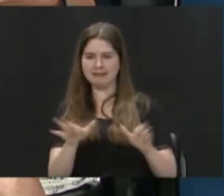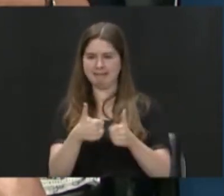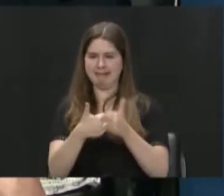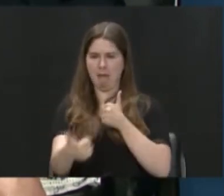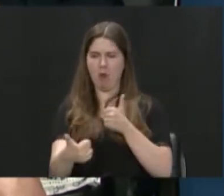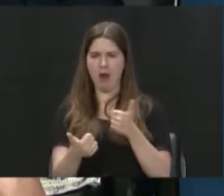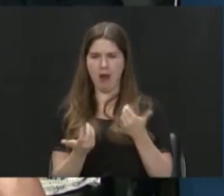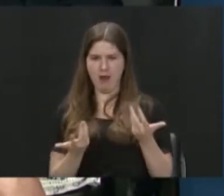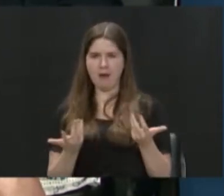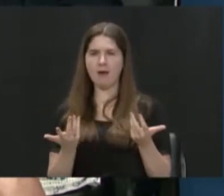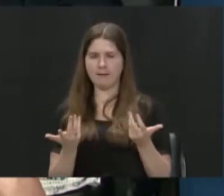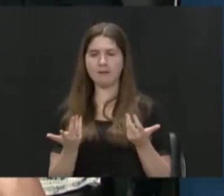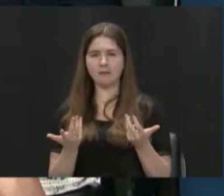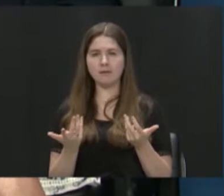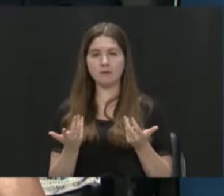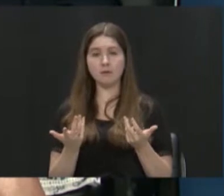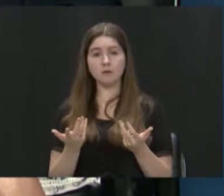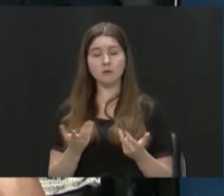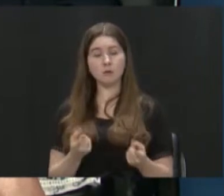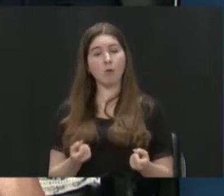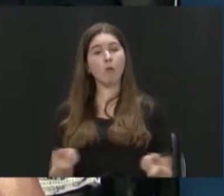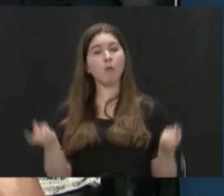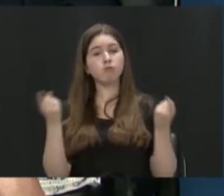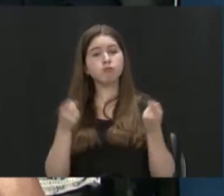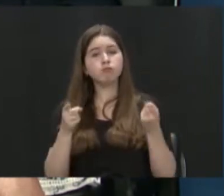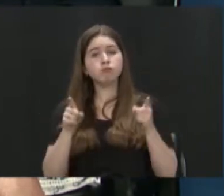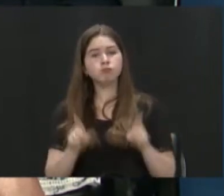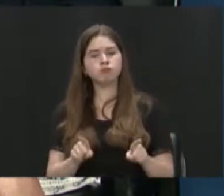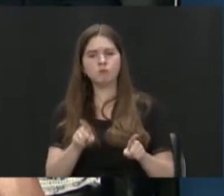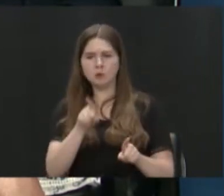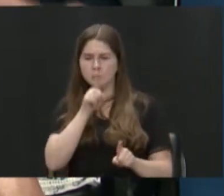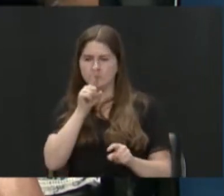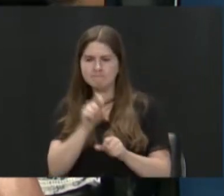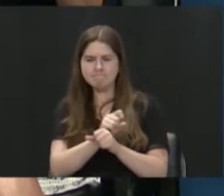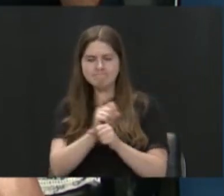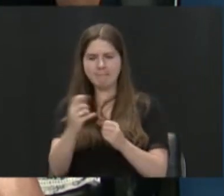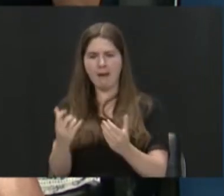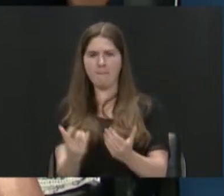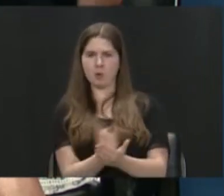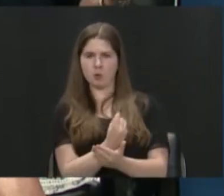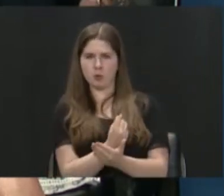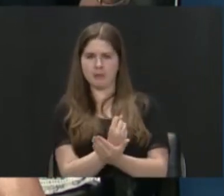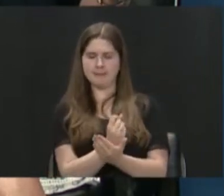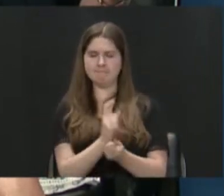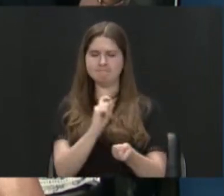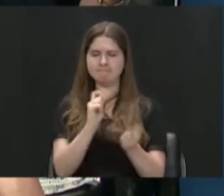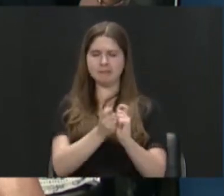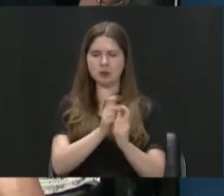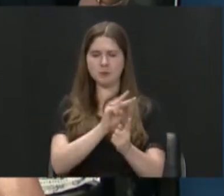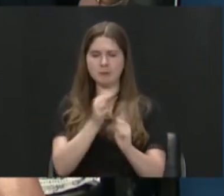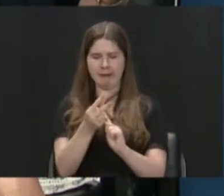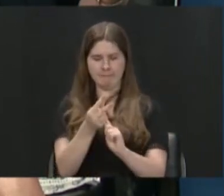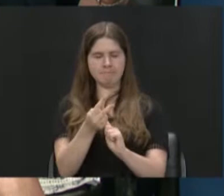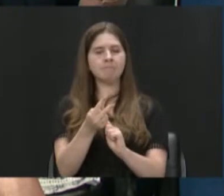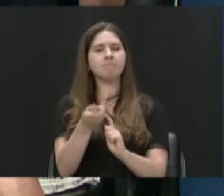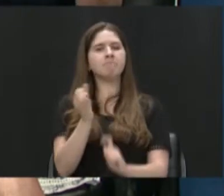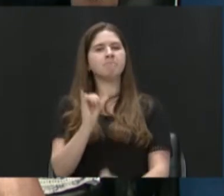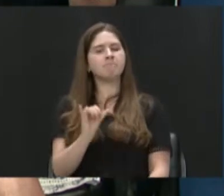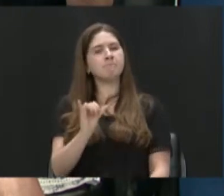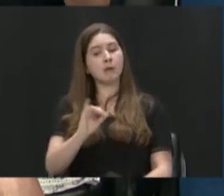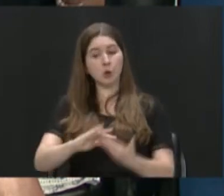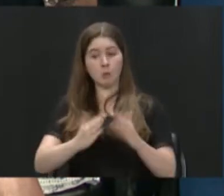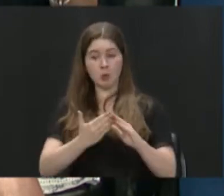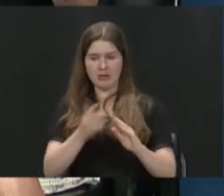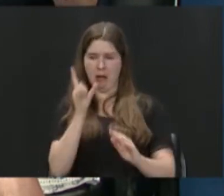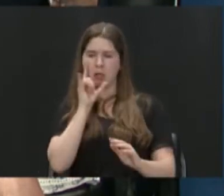us. And so there was a true opportunity to say, what would our community and region look like if we